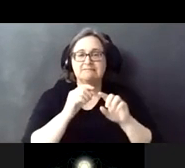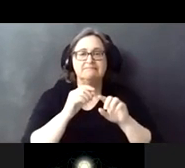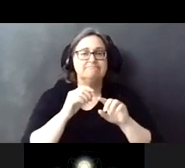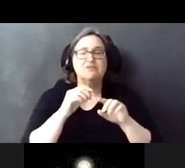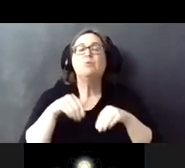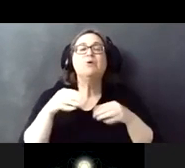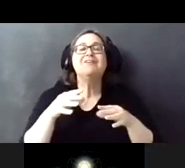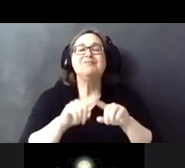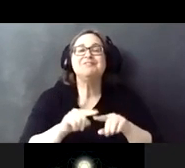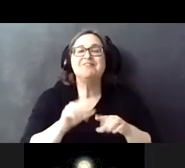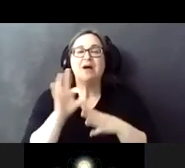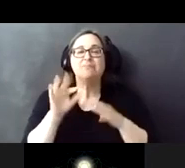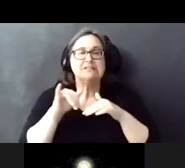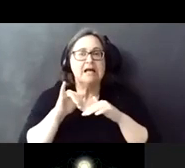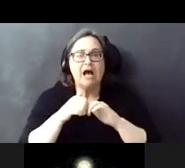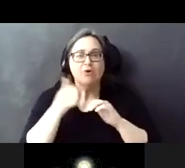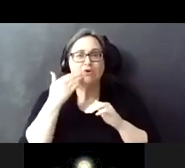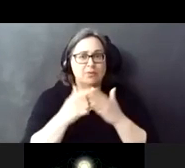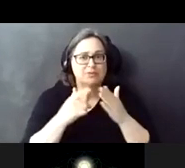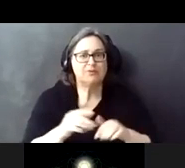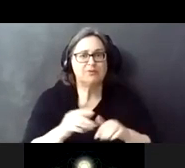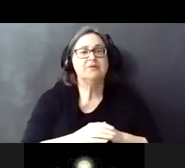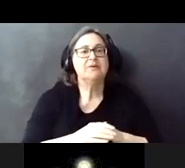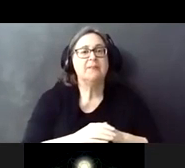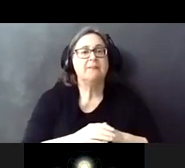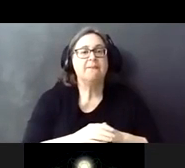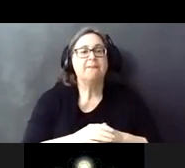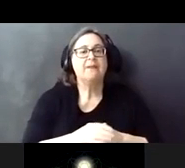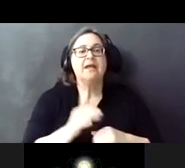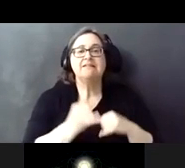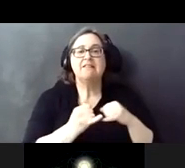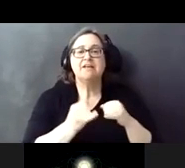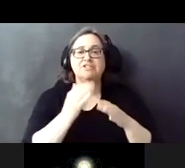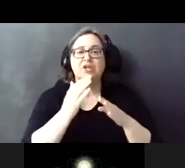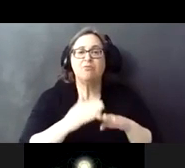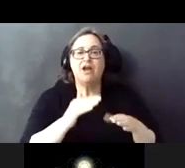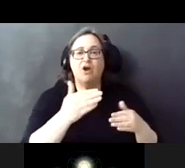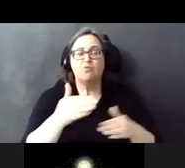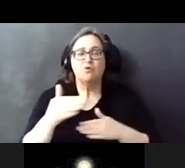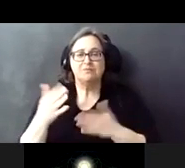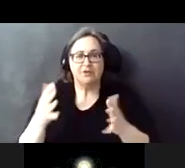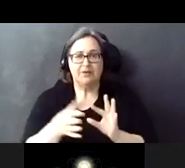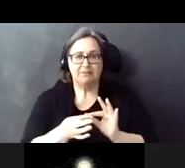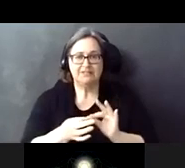that. We want to make sure you know about them. And then we will have the breakout rooms that I've already mentioned.